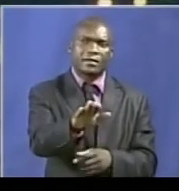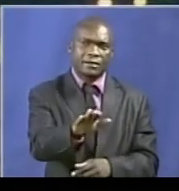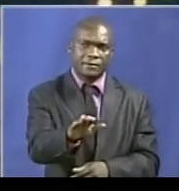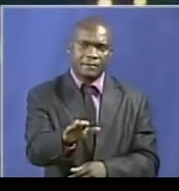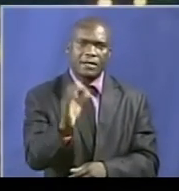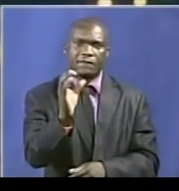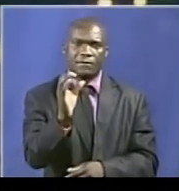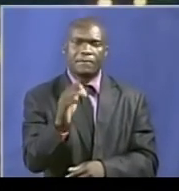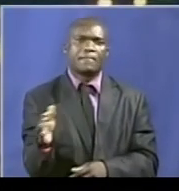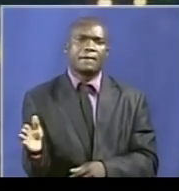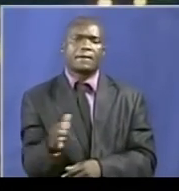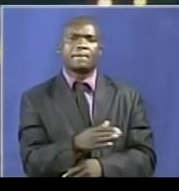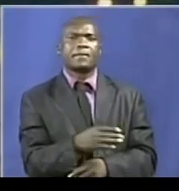In other news, a Chinese famous